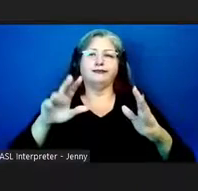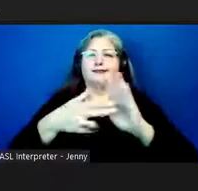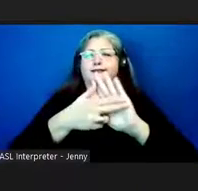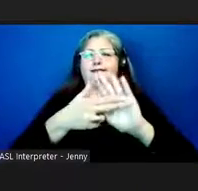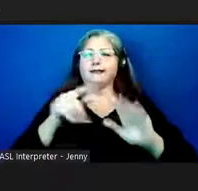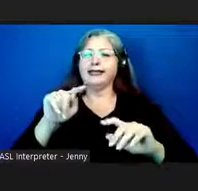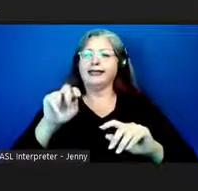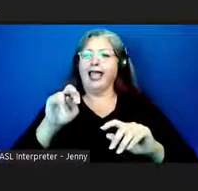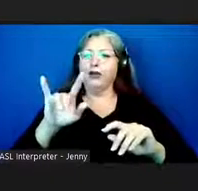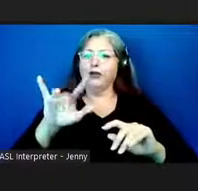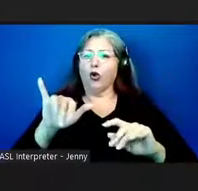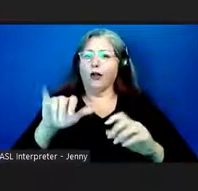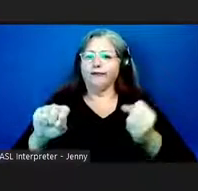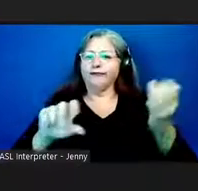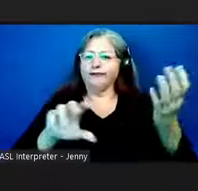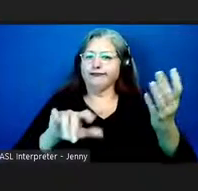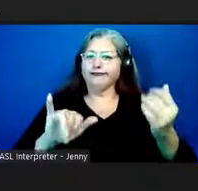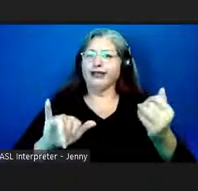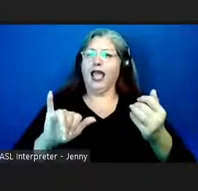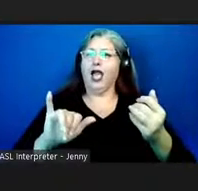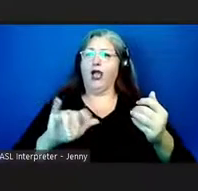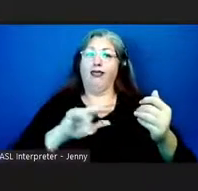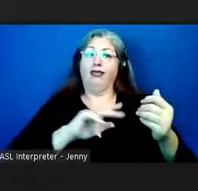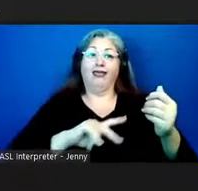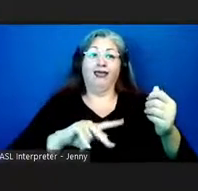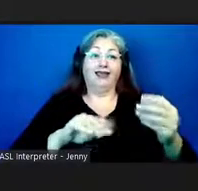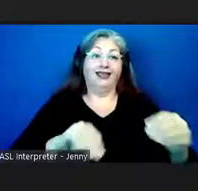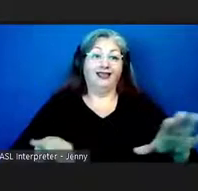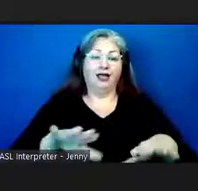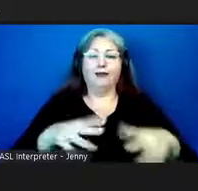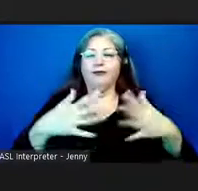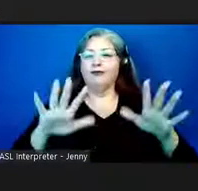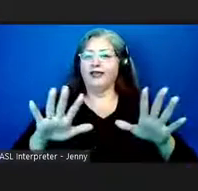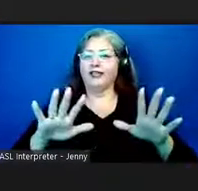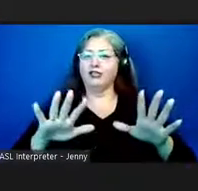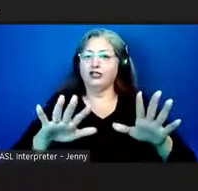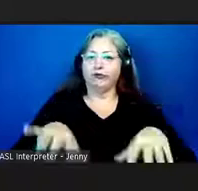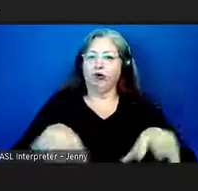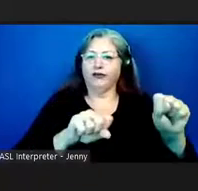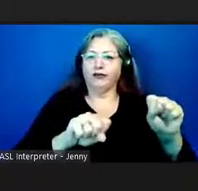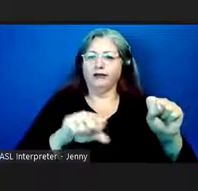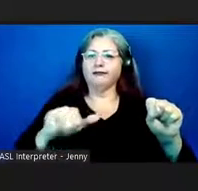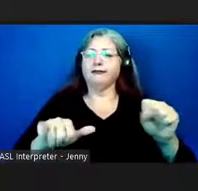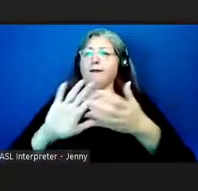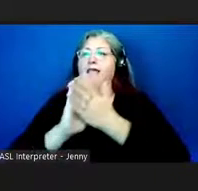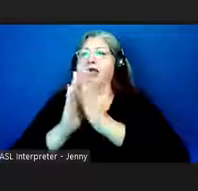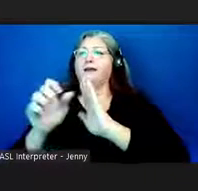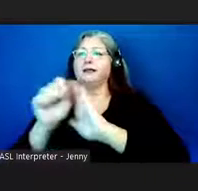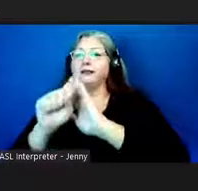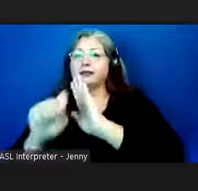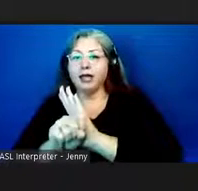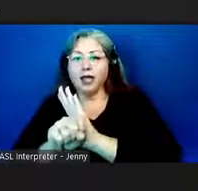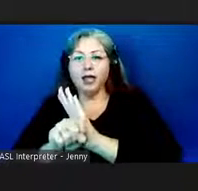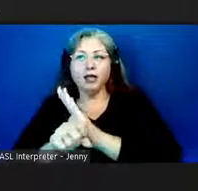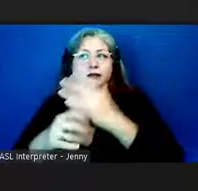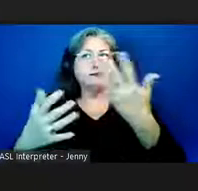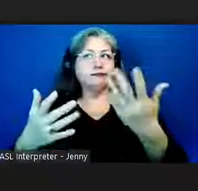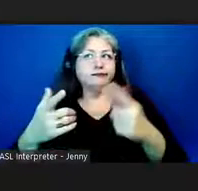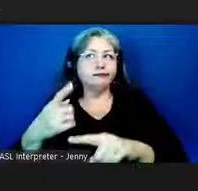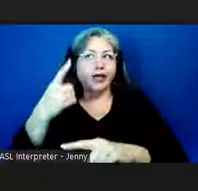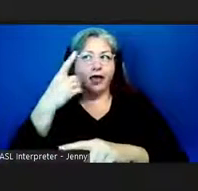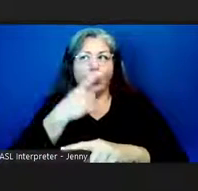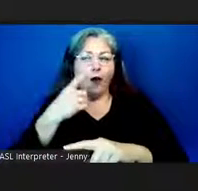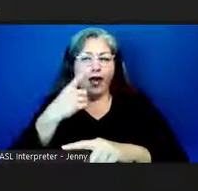now we're a statehood now what about the hawaiian